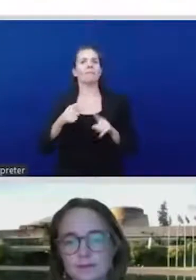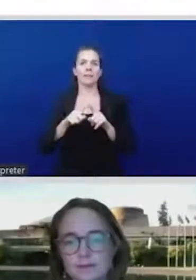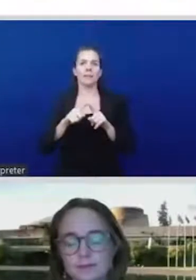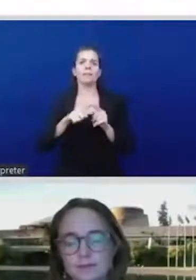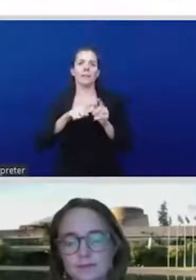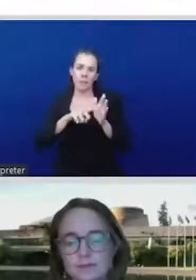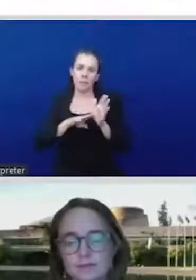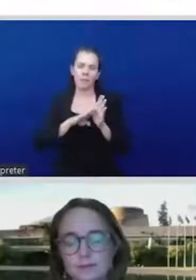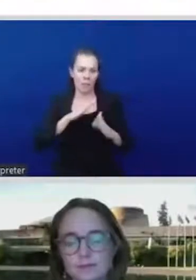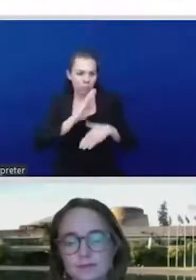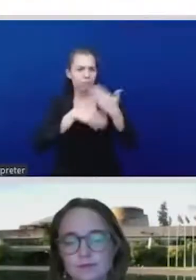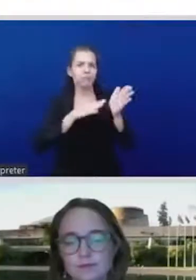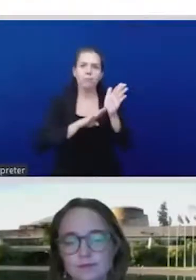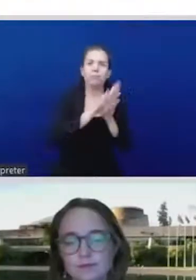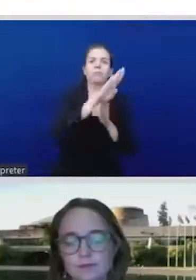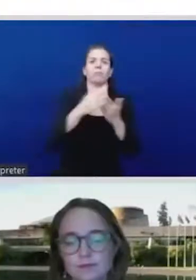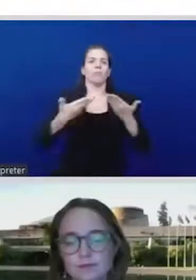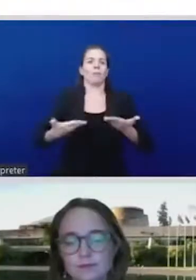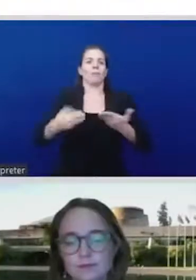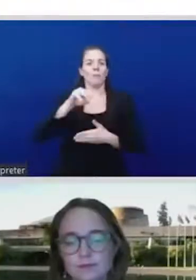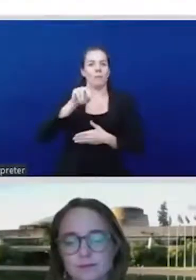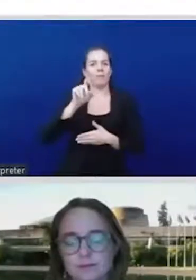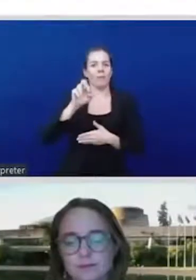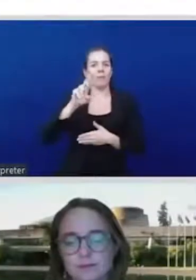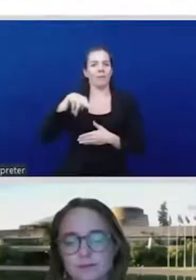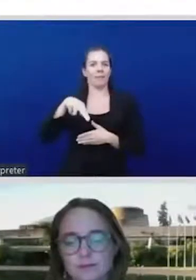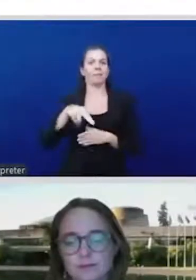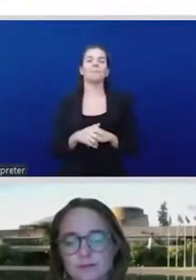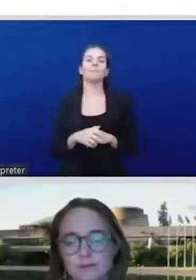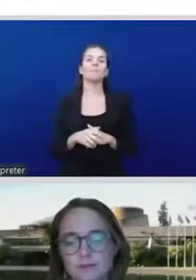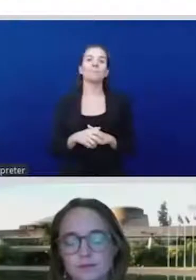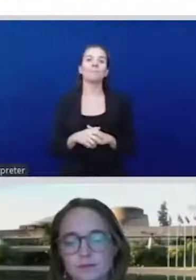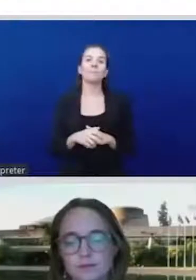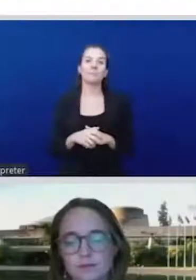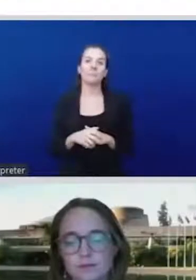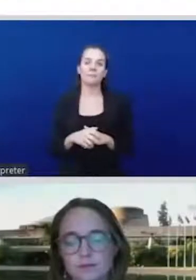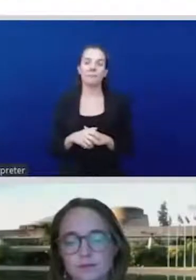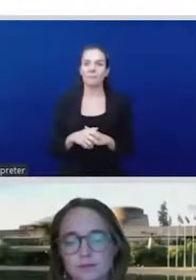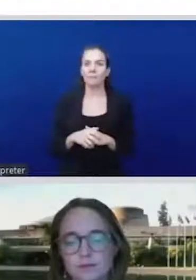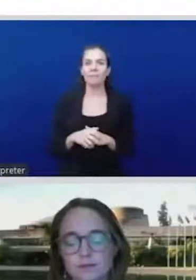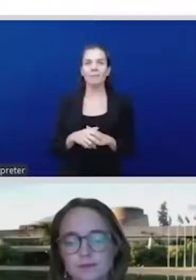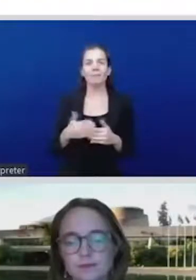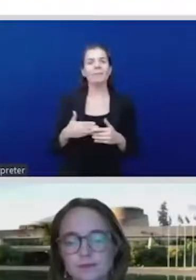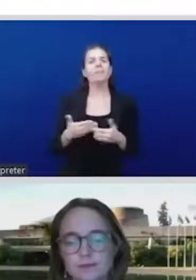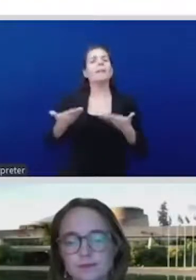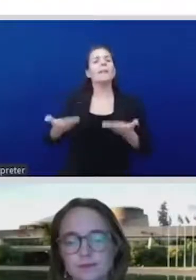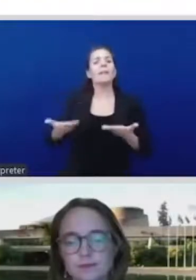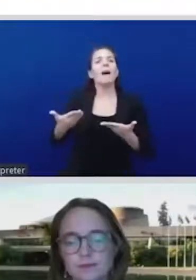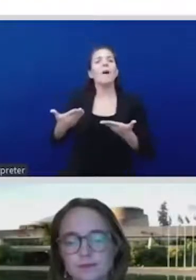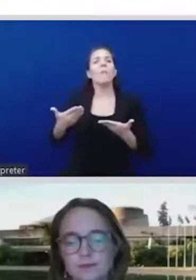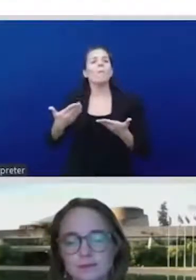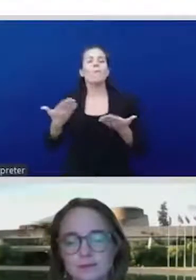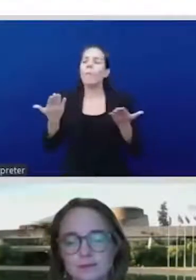And she was at the heart of many of those battles back in Brazil. And we are still, you know, without